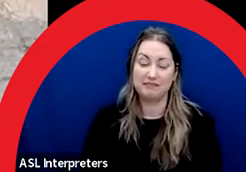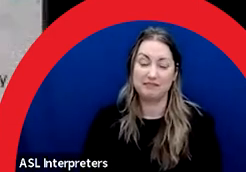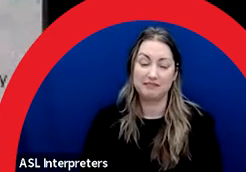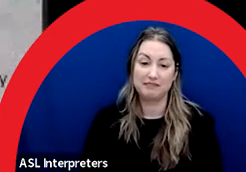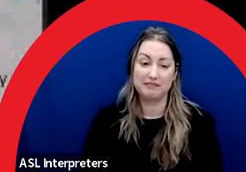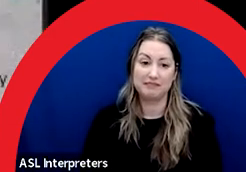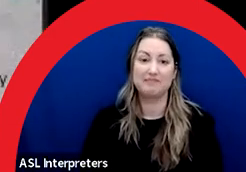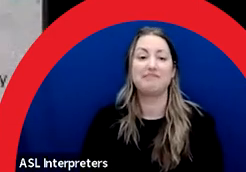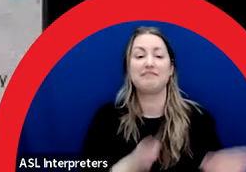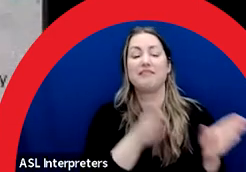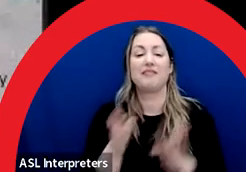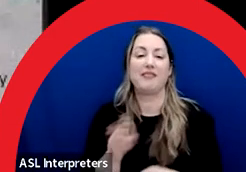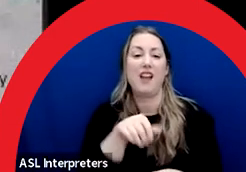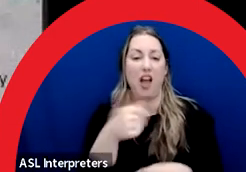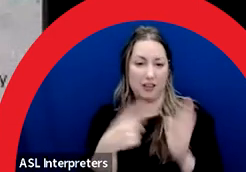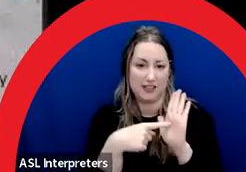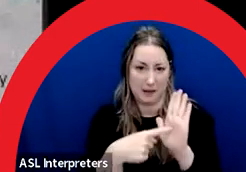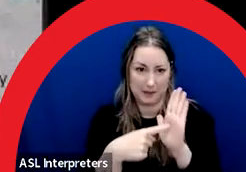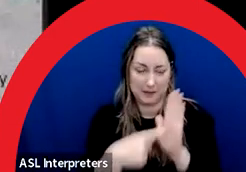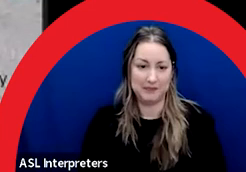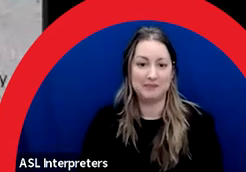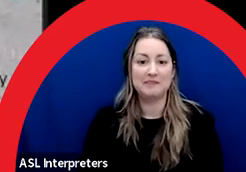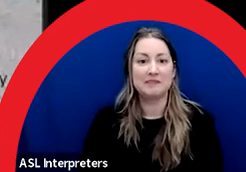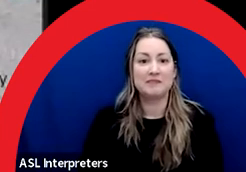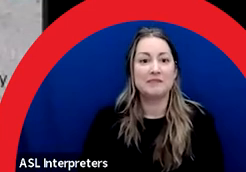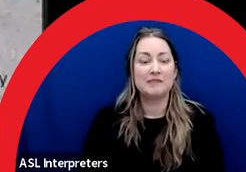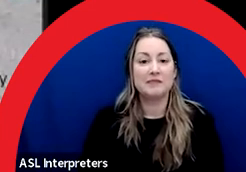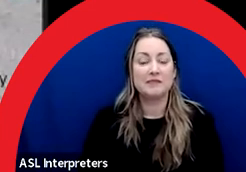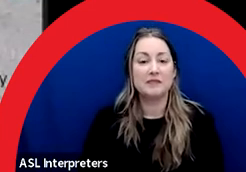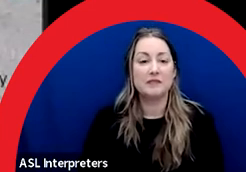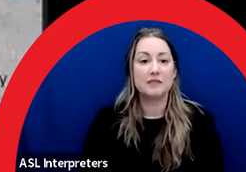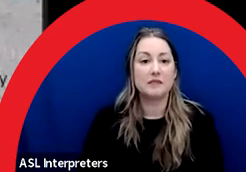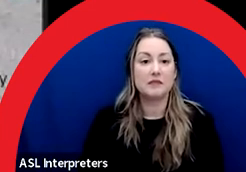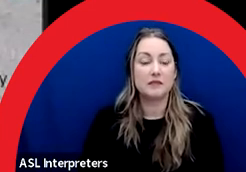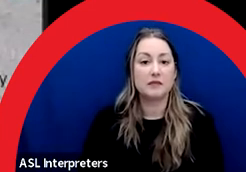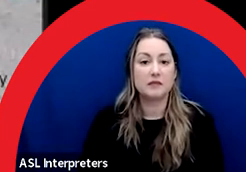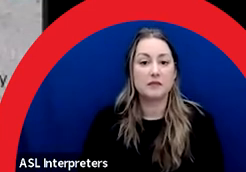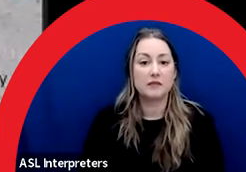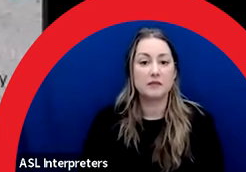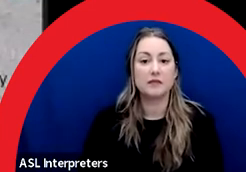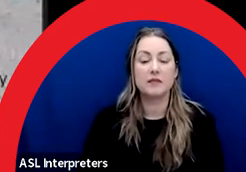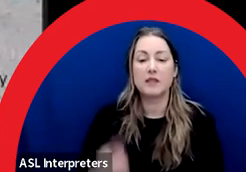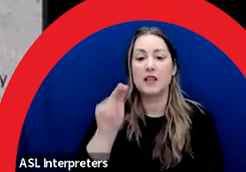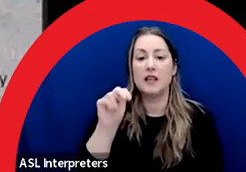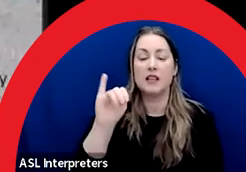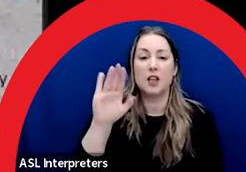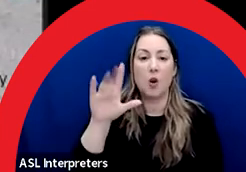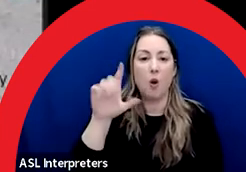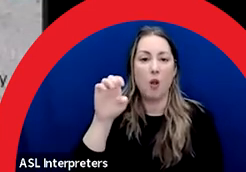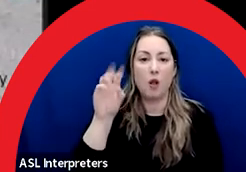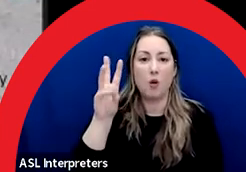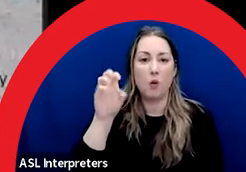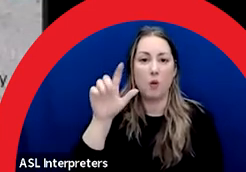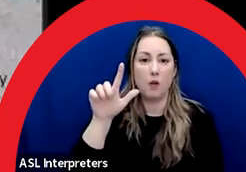On our next example, this is an Alberta example by Nicole Wolfe. It's a mural on